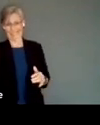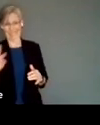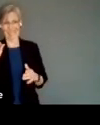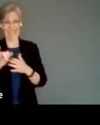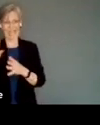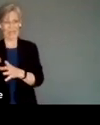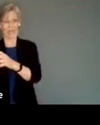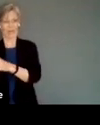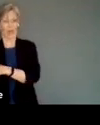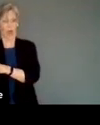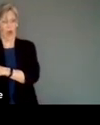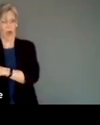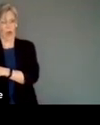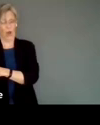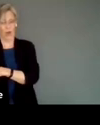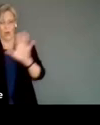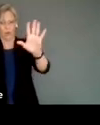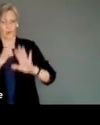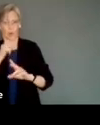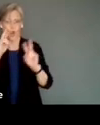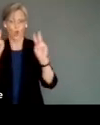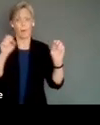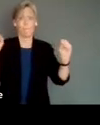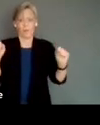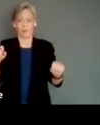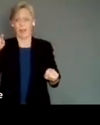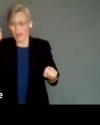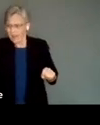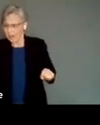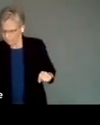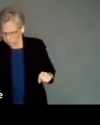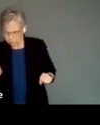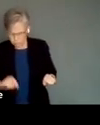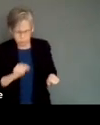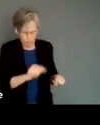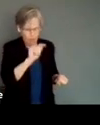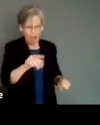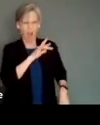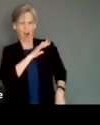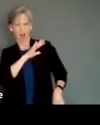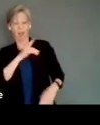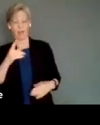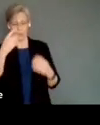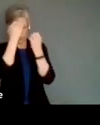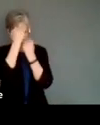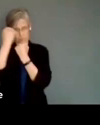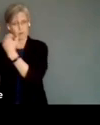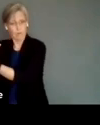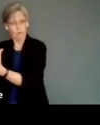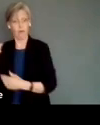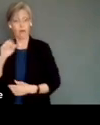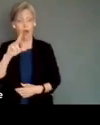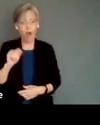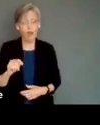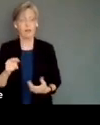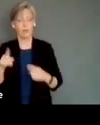inclusive art. But look at sorry, look at the potential, look at all of these ones. This is in decolonised art in the disability arts